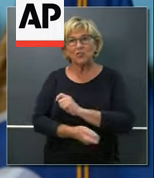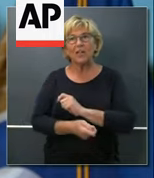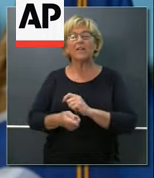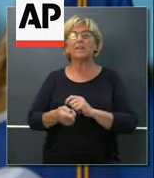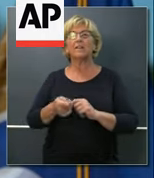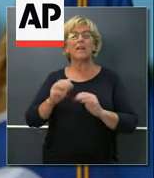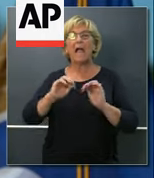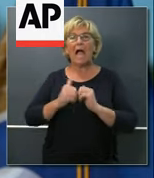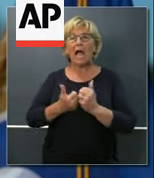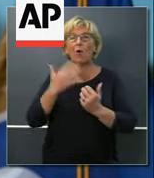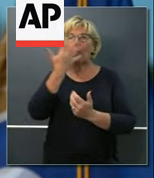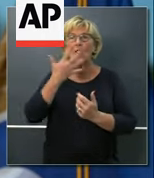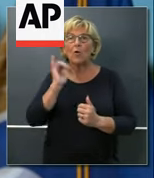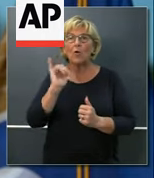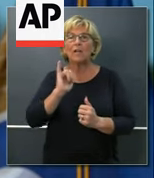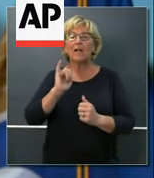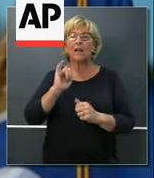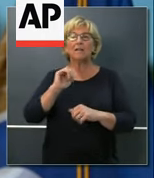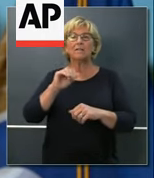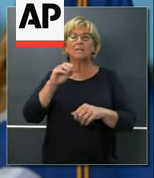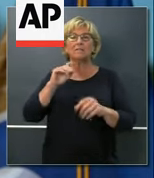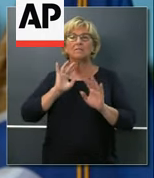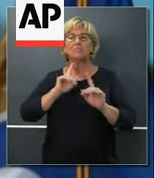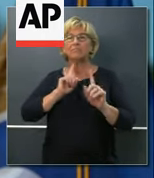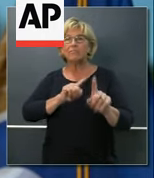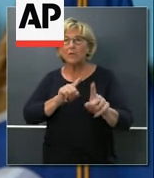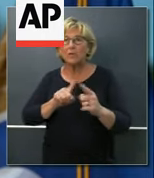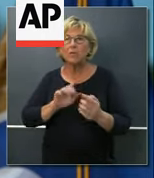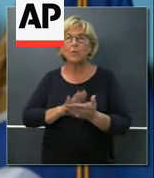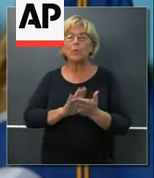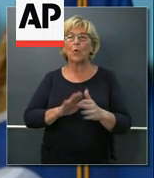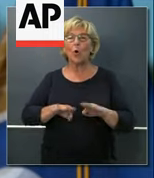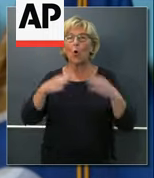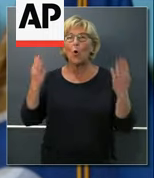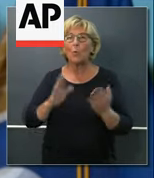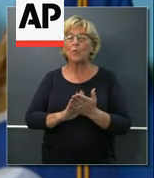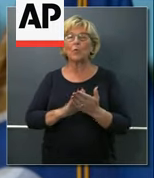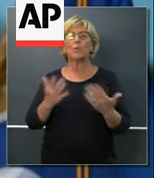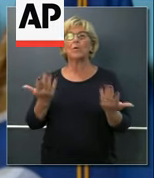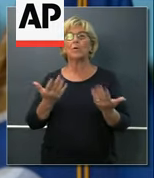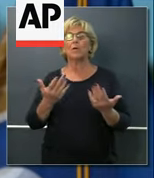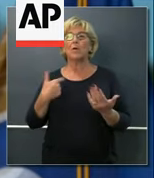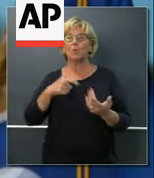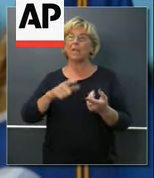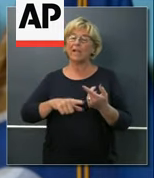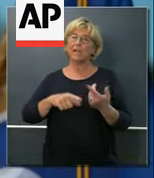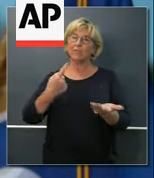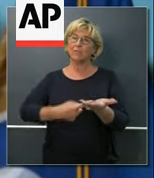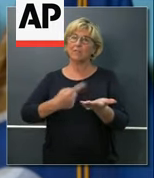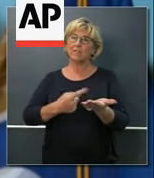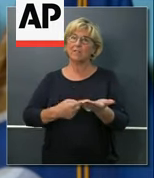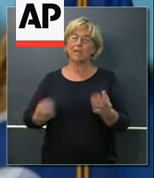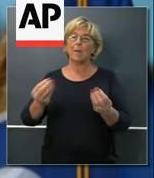environmental changes in the schools that are necessary in order to advance that conversation and make it more meaningful accordingly